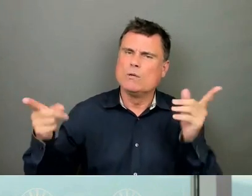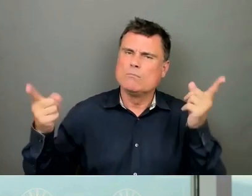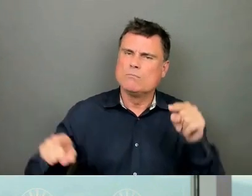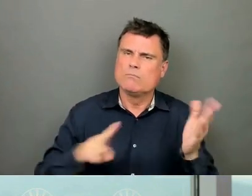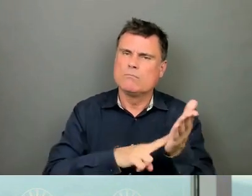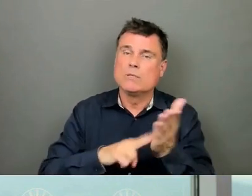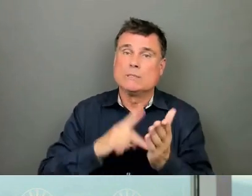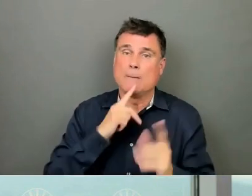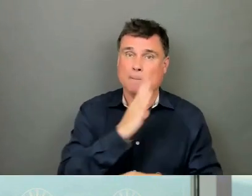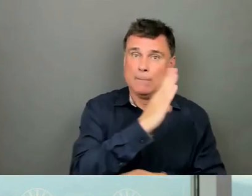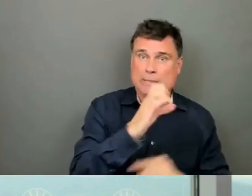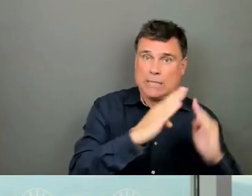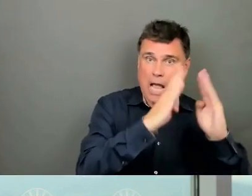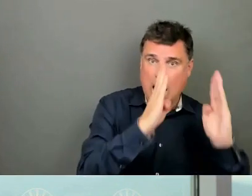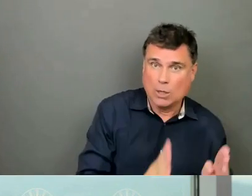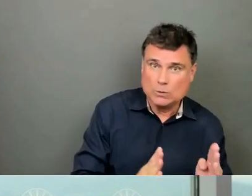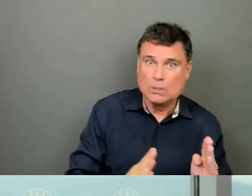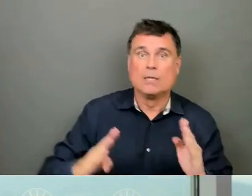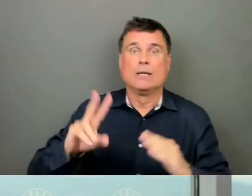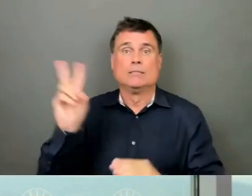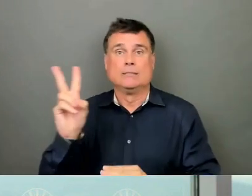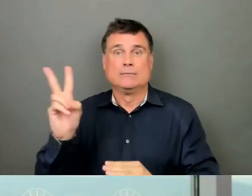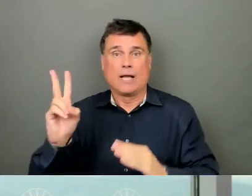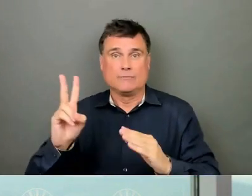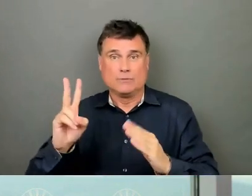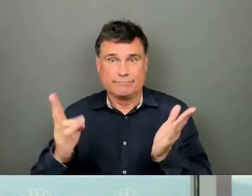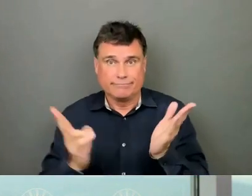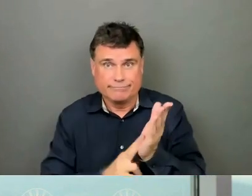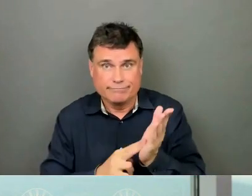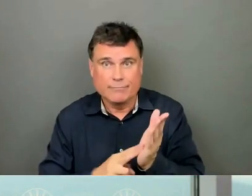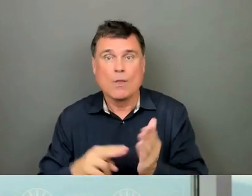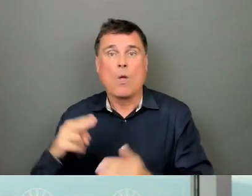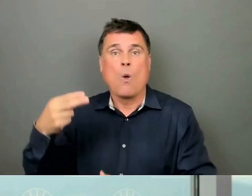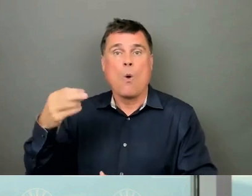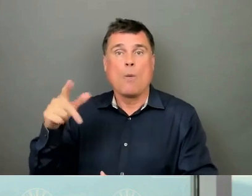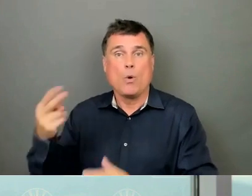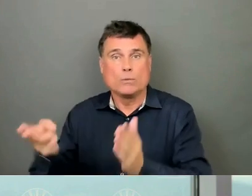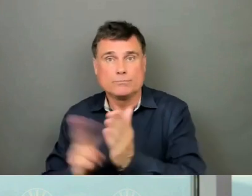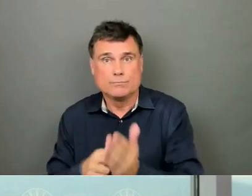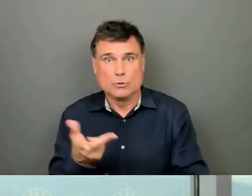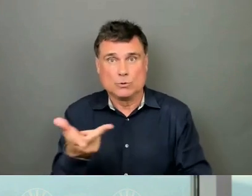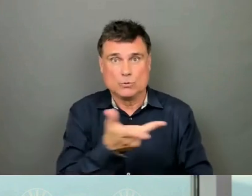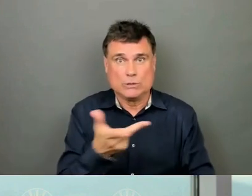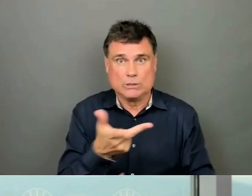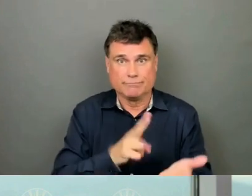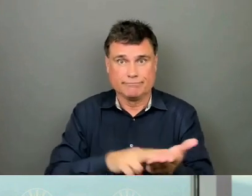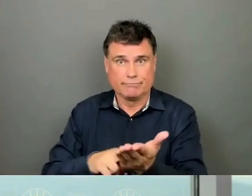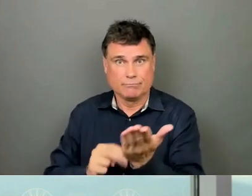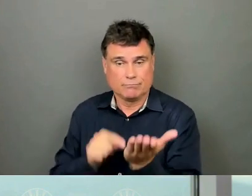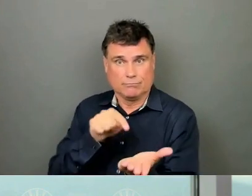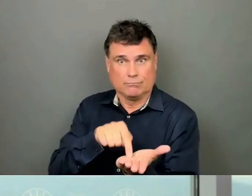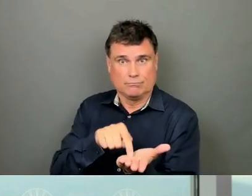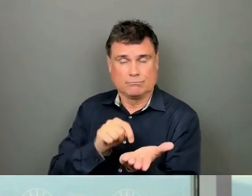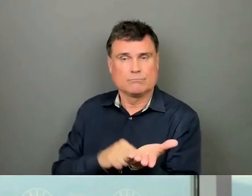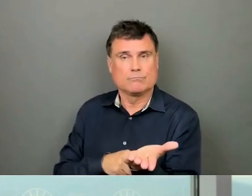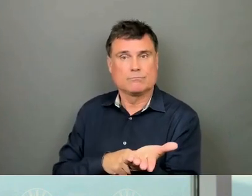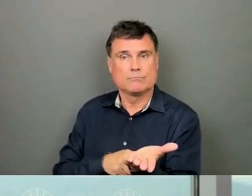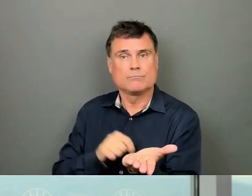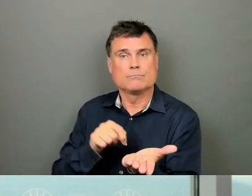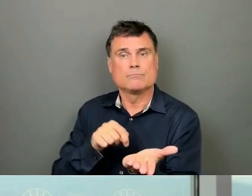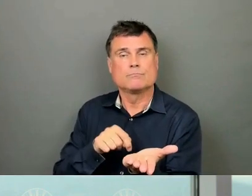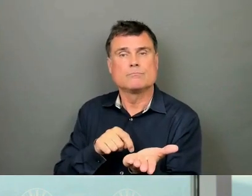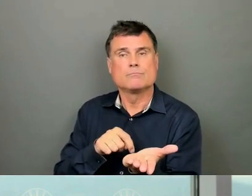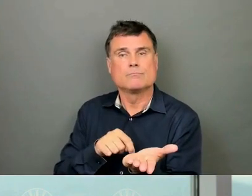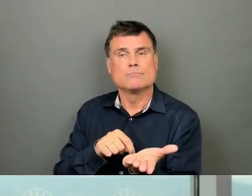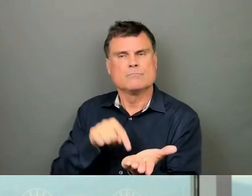says that BC Housing, City of Vancouver and Holborn acknowledged that due to unforeseen and